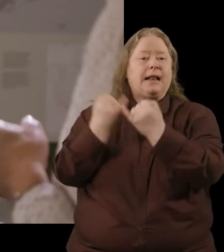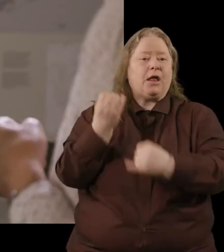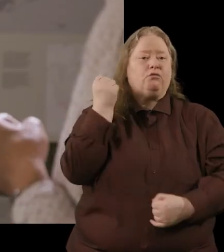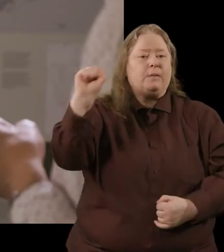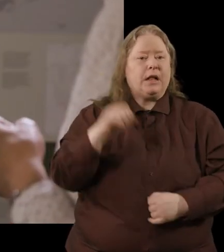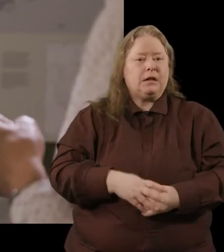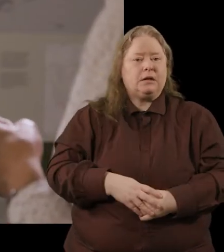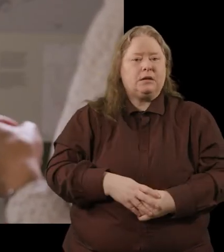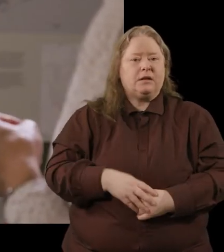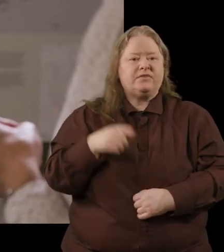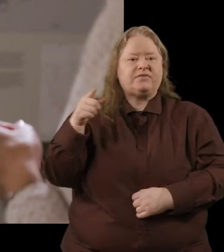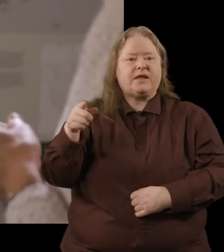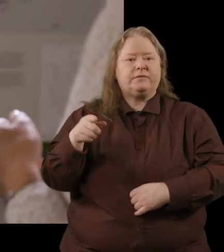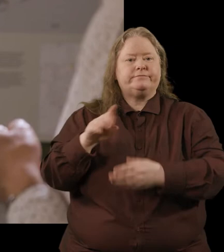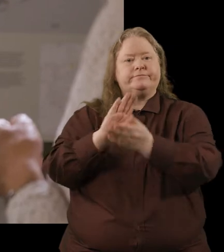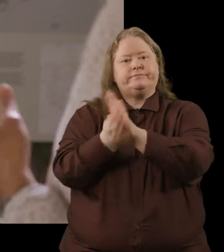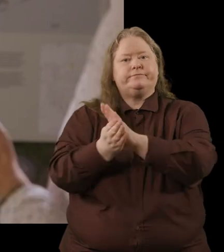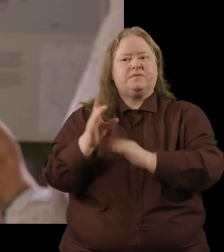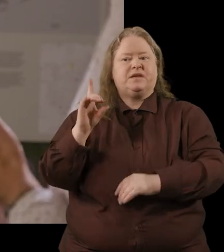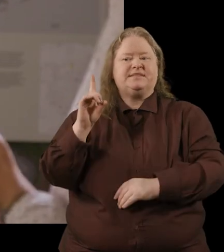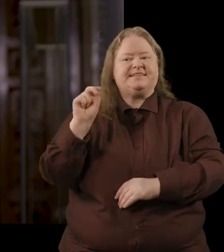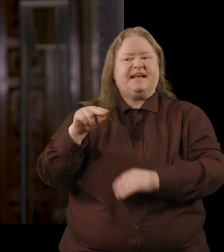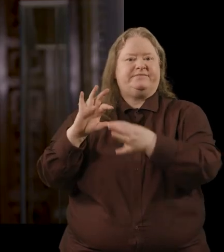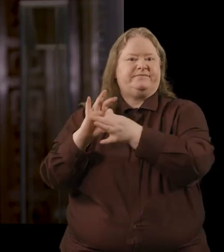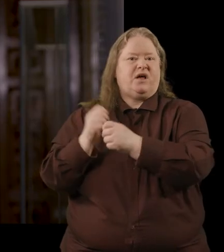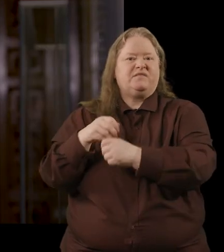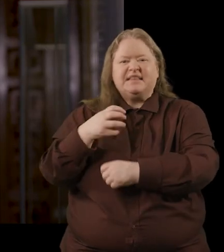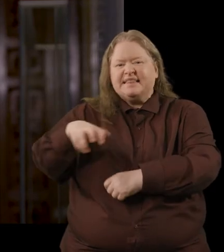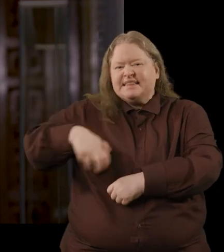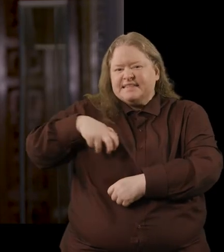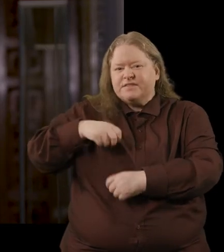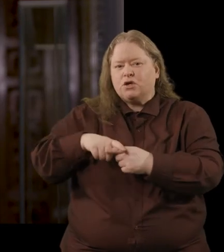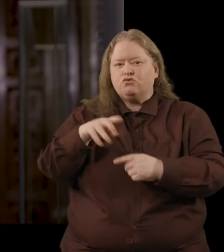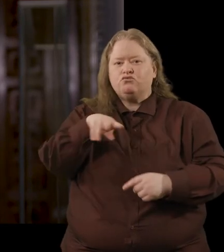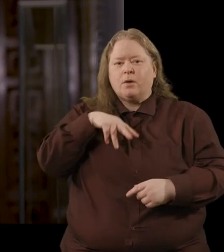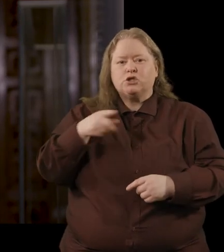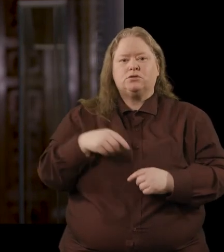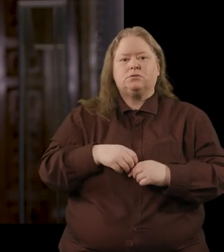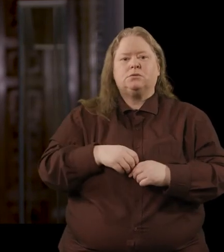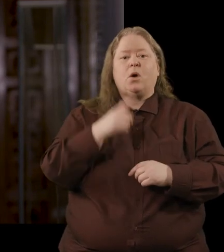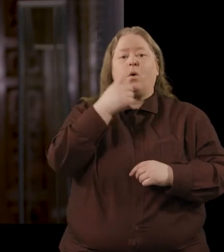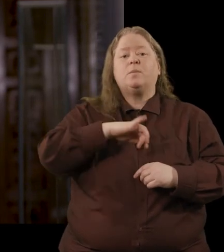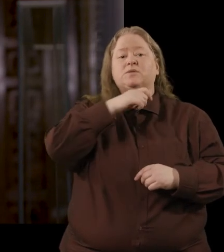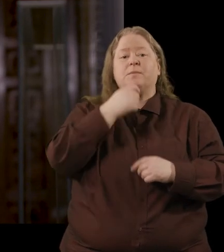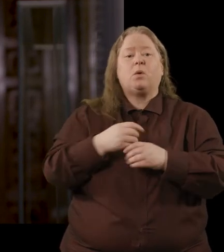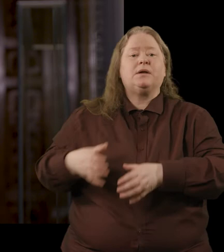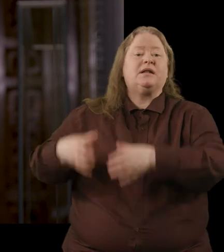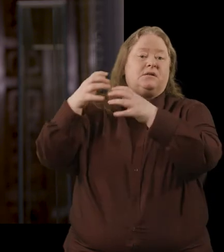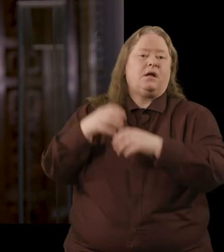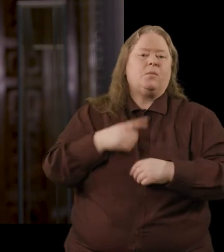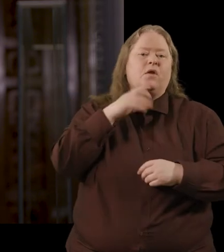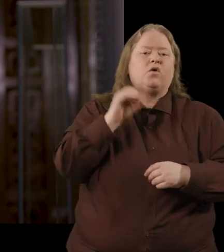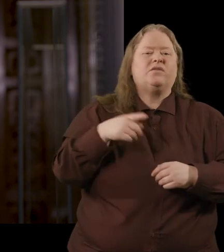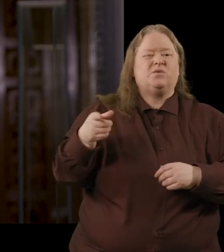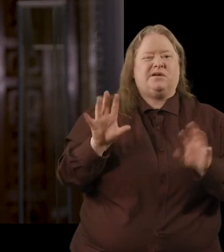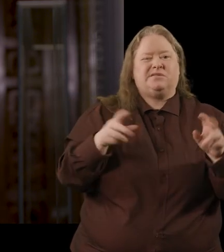called a den of thieves and robbers that's right and that's what one bishop said about glendalough and but of course that was kind